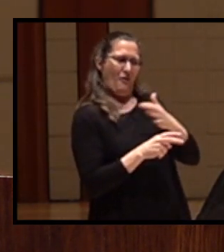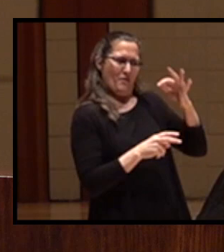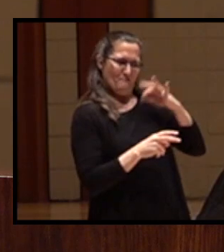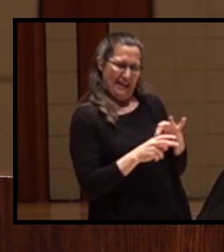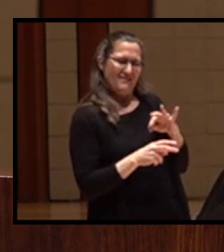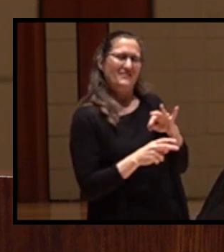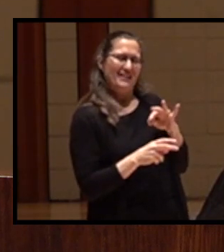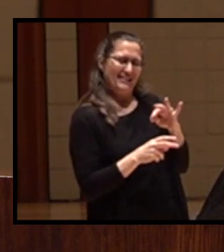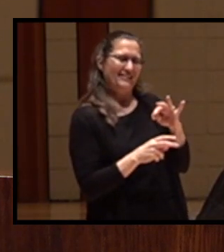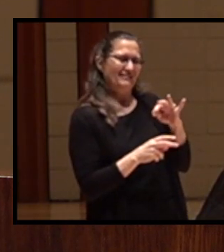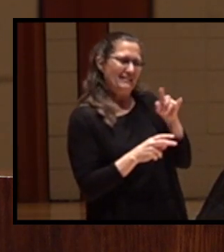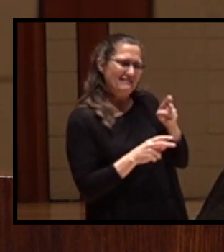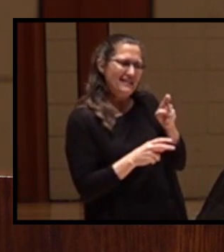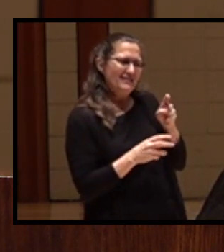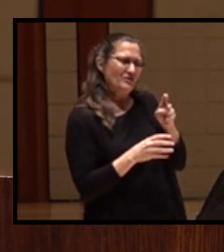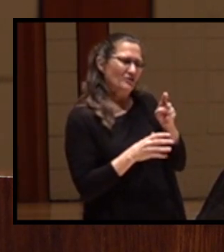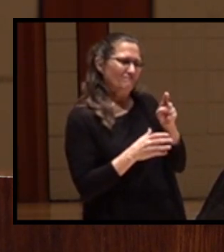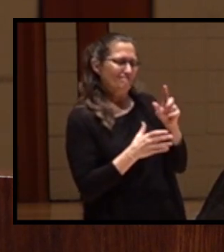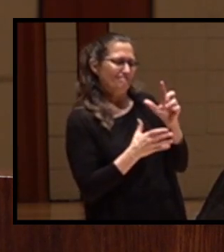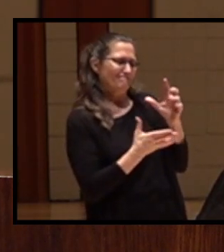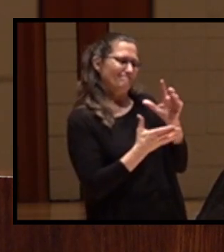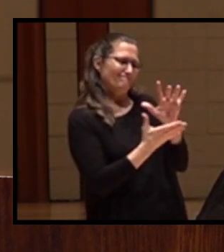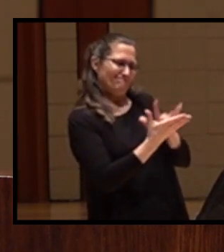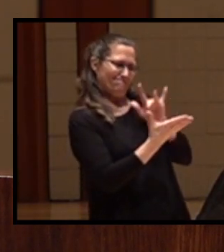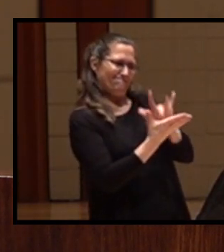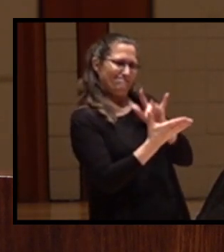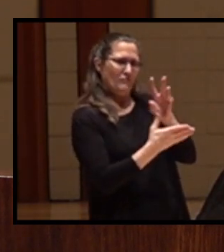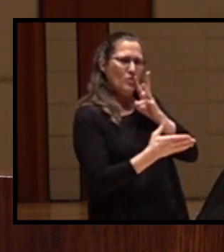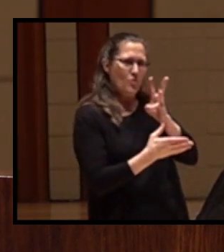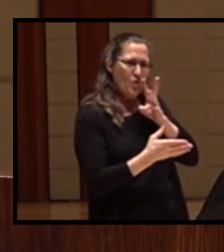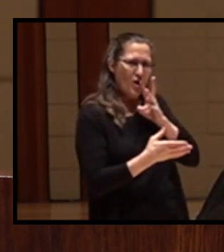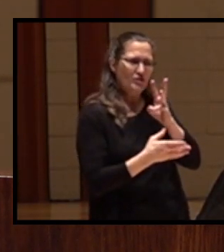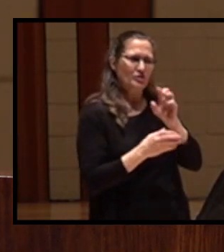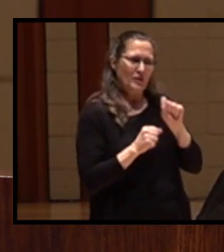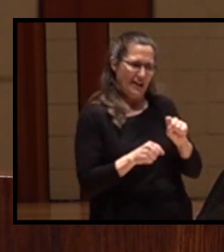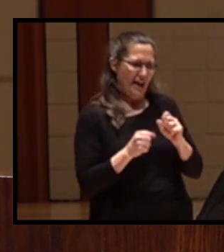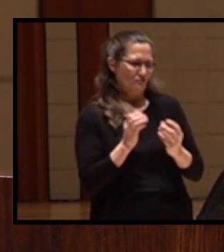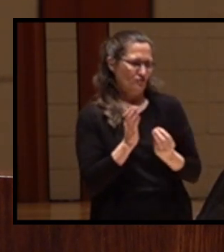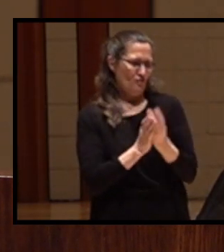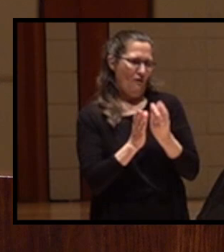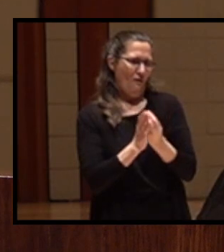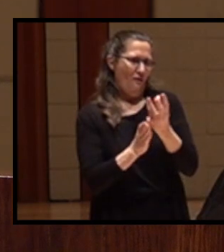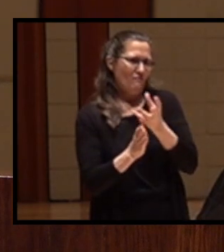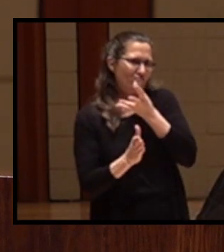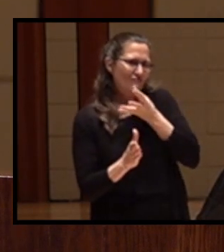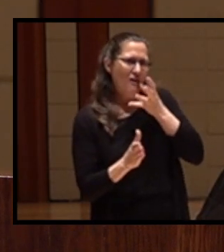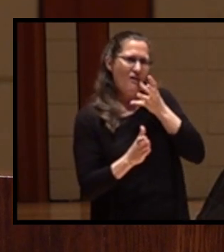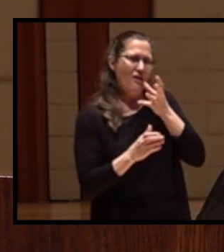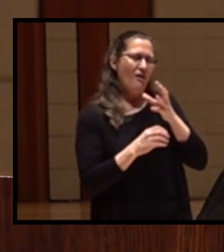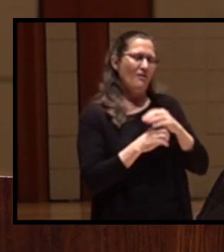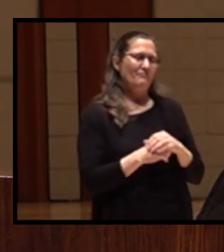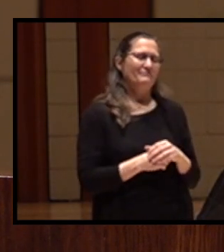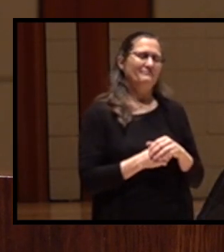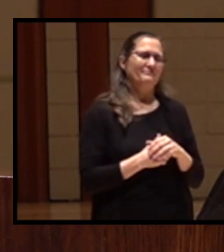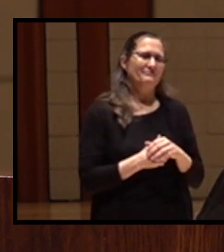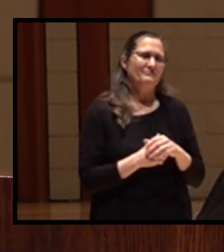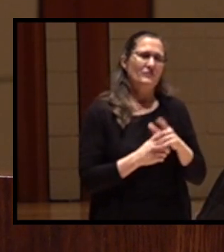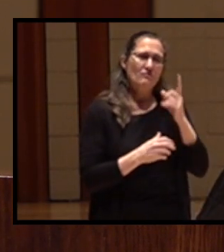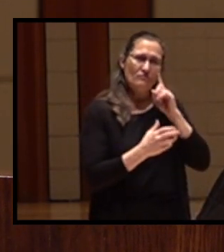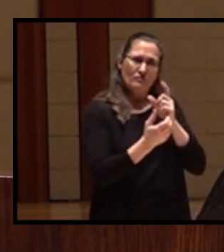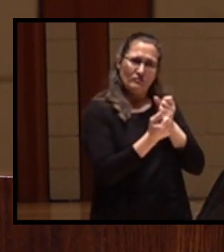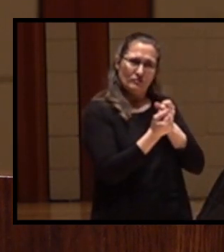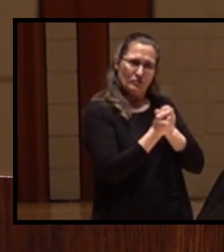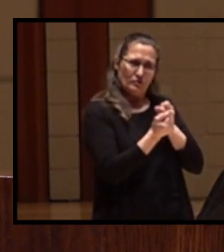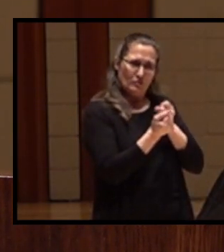to canal to be put to use. Water left in stream, wild was a waste. To support